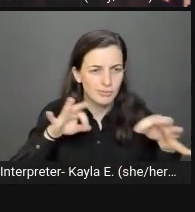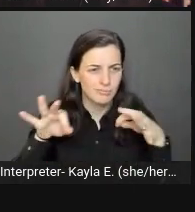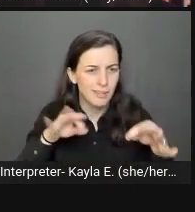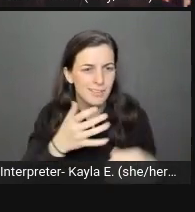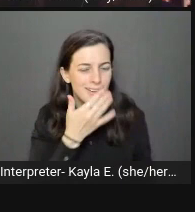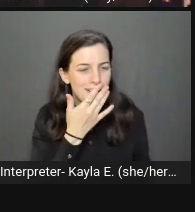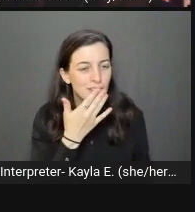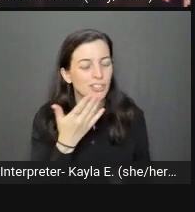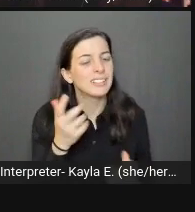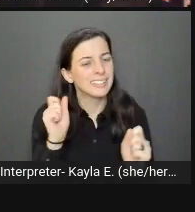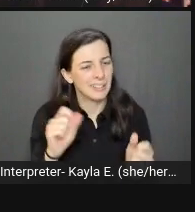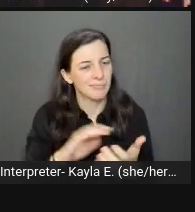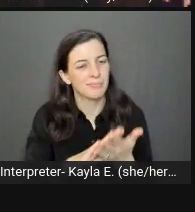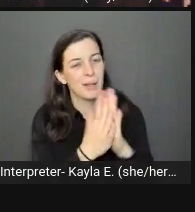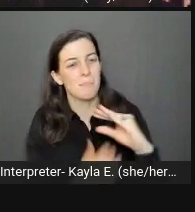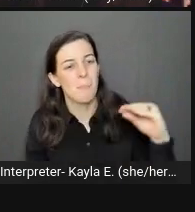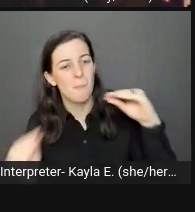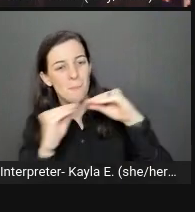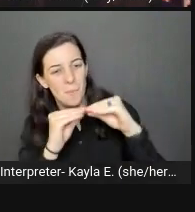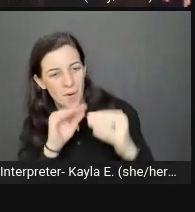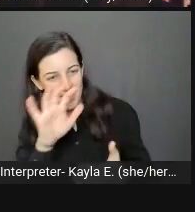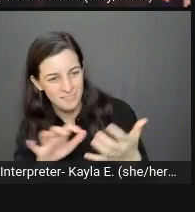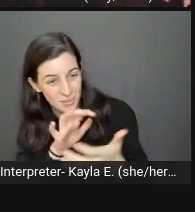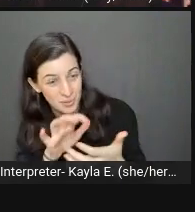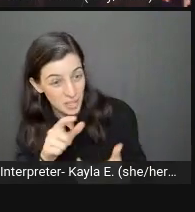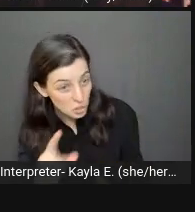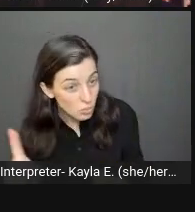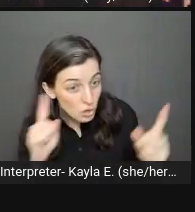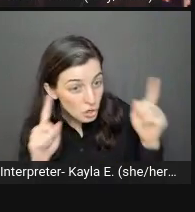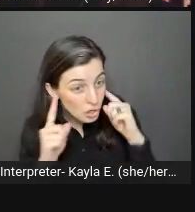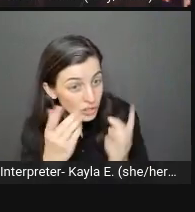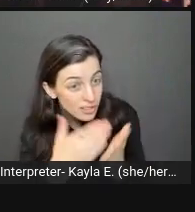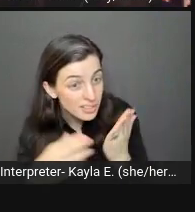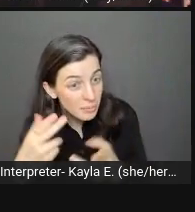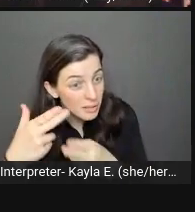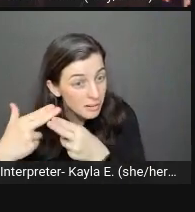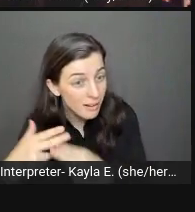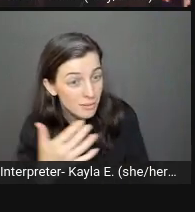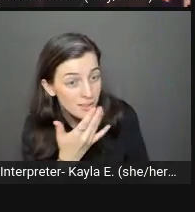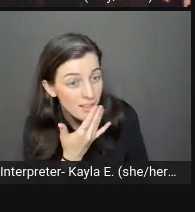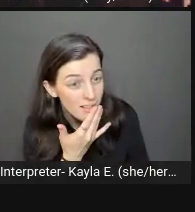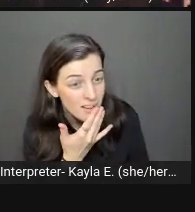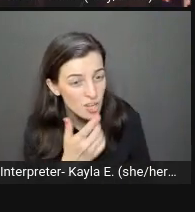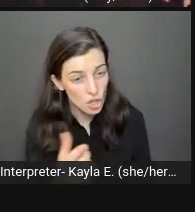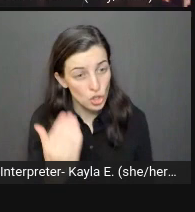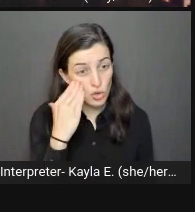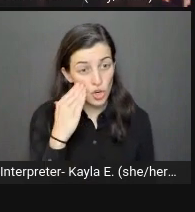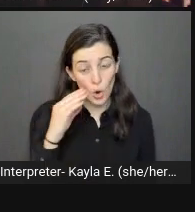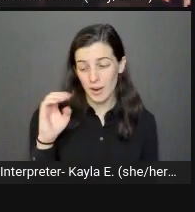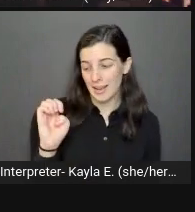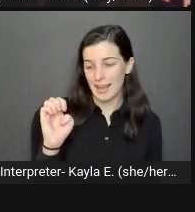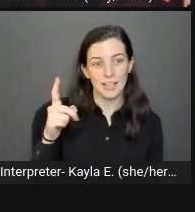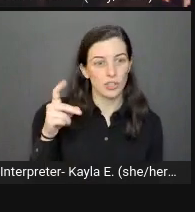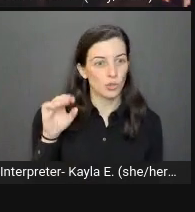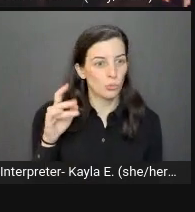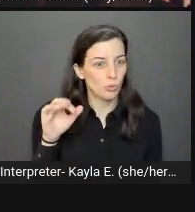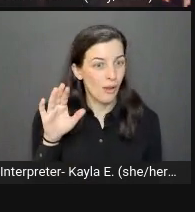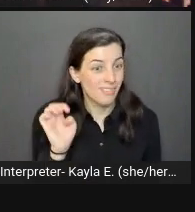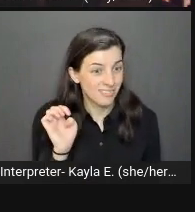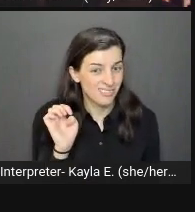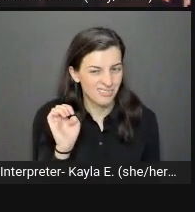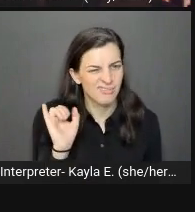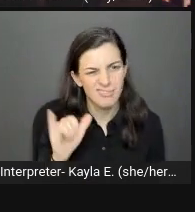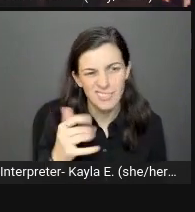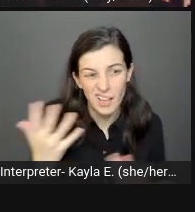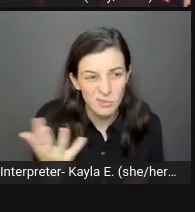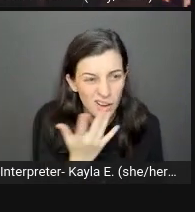how accurate it is. Have you heard some of the names of Pantone colors? Would you know what exuberance is? P.S. It